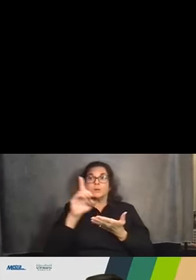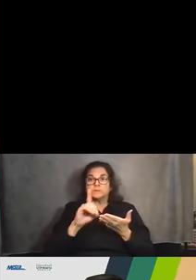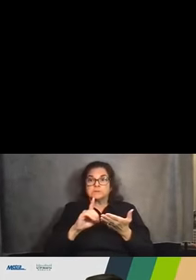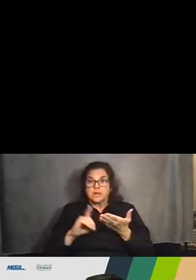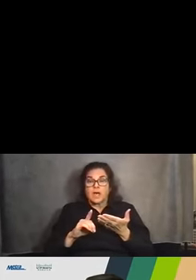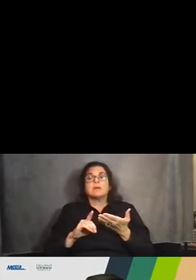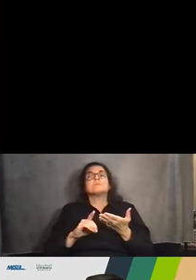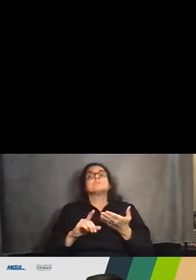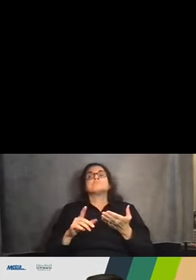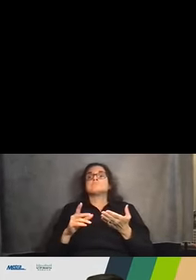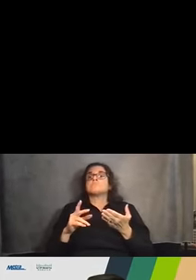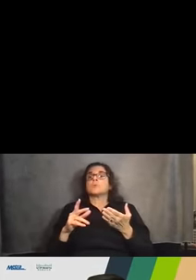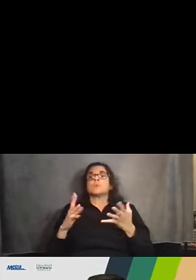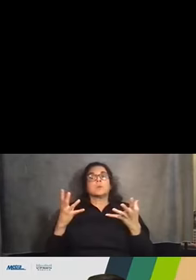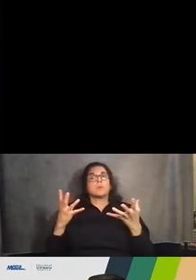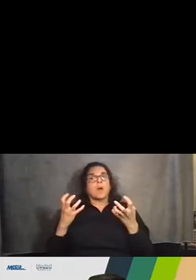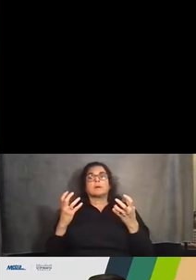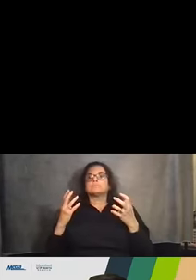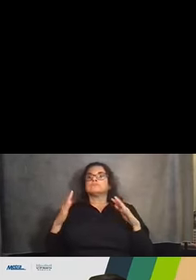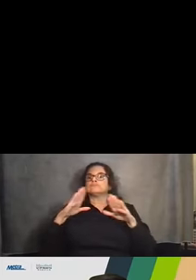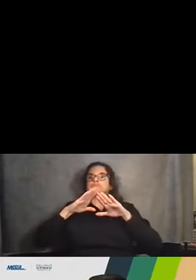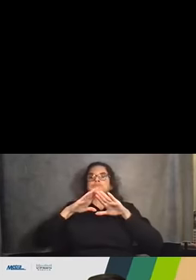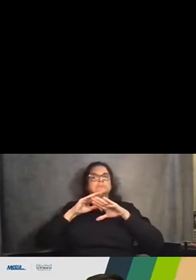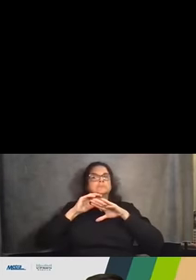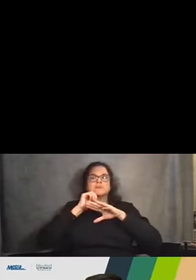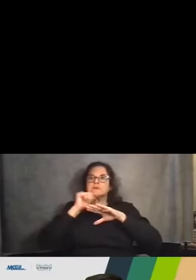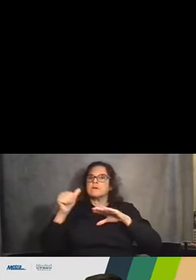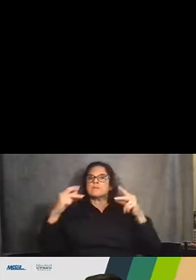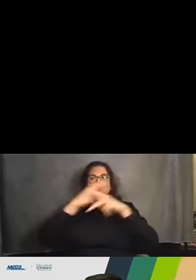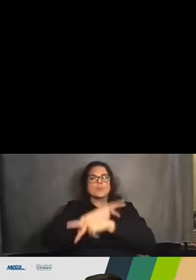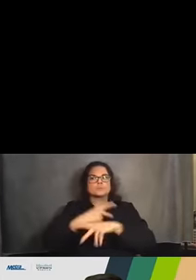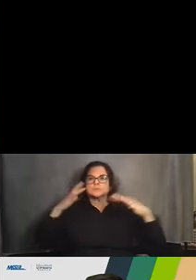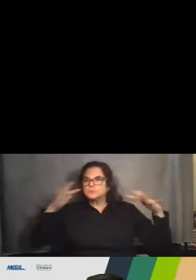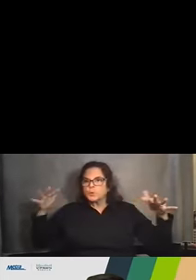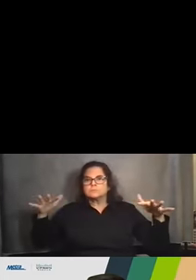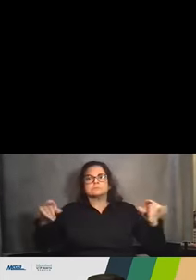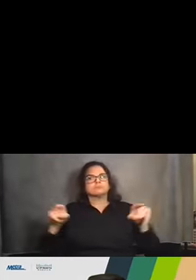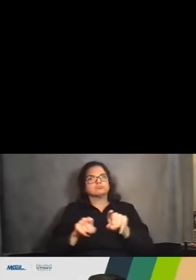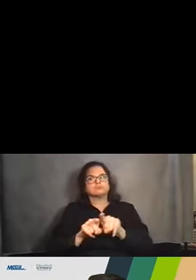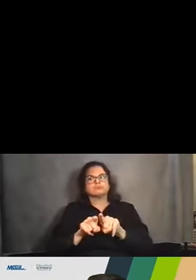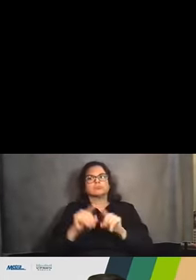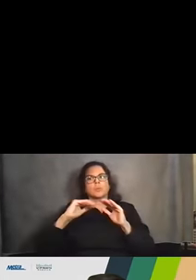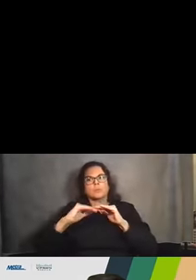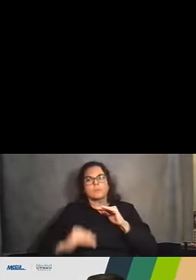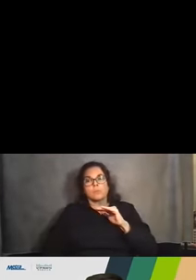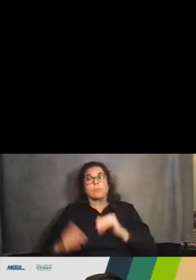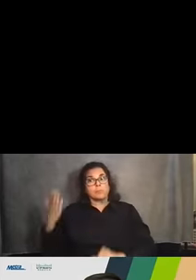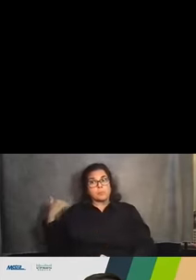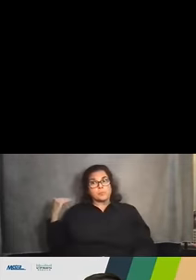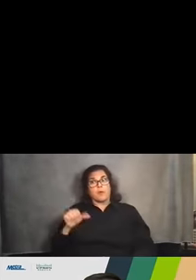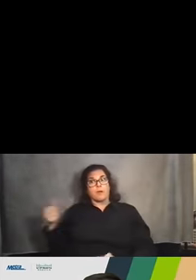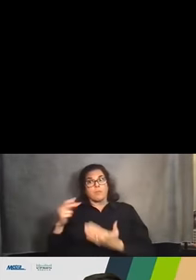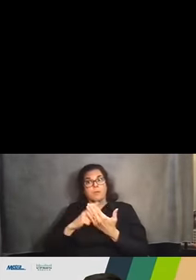in any severe noise impacts. As an example, as part of the previous UP North Grace to Balmoral project, mitigation